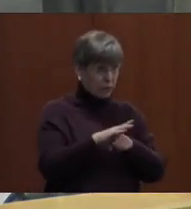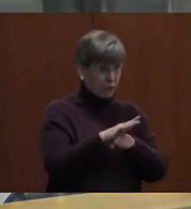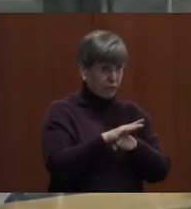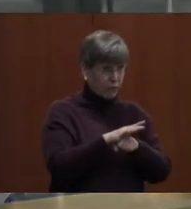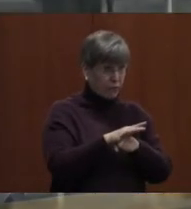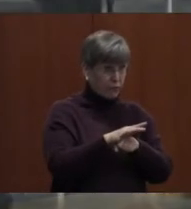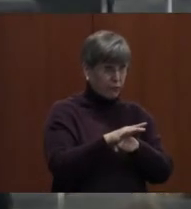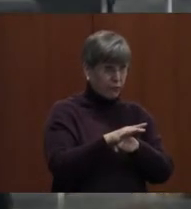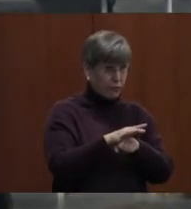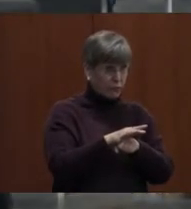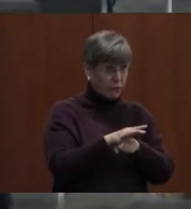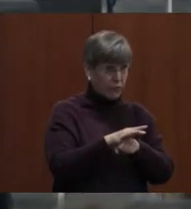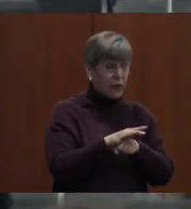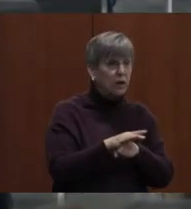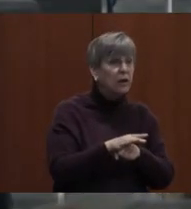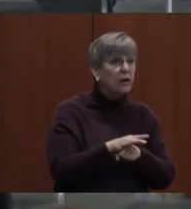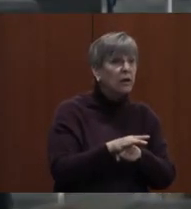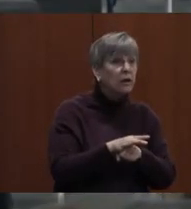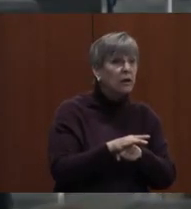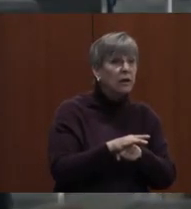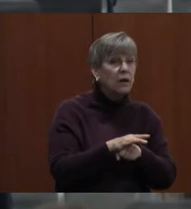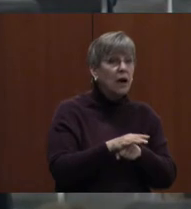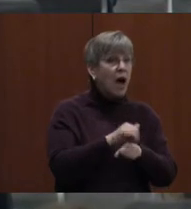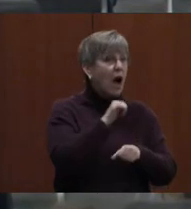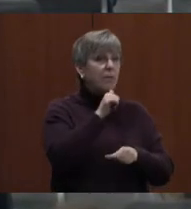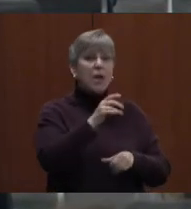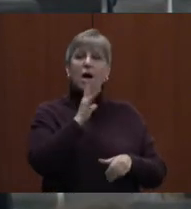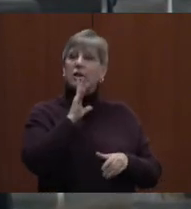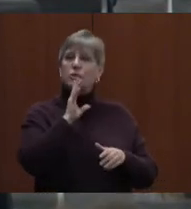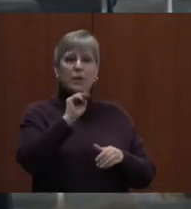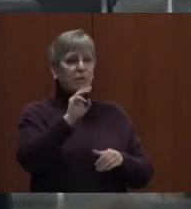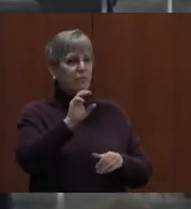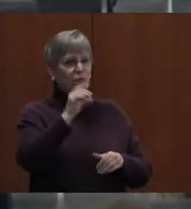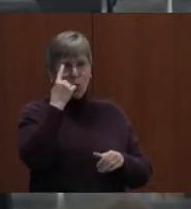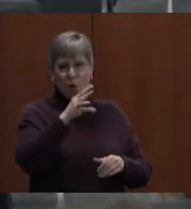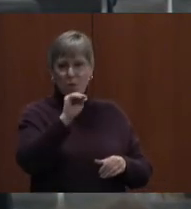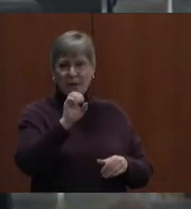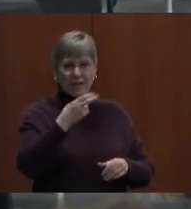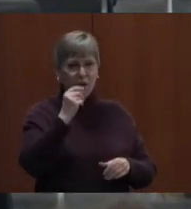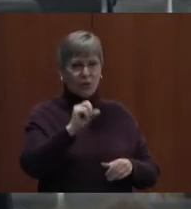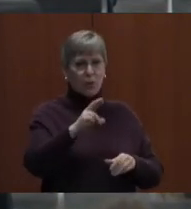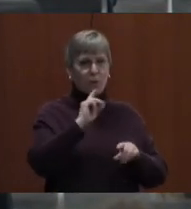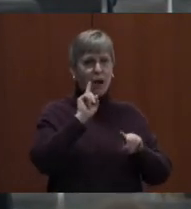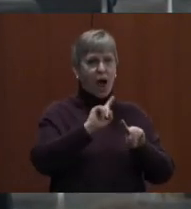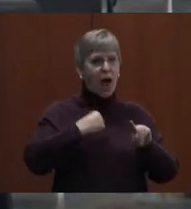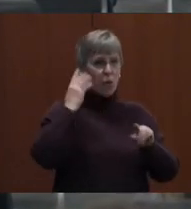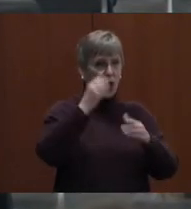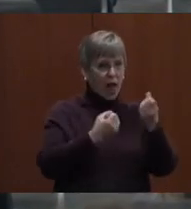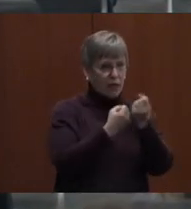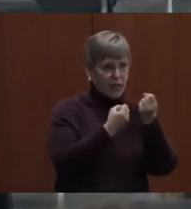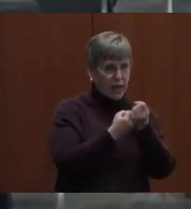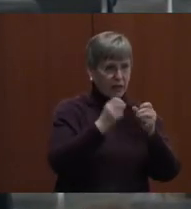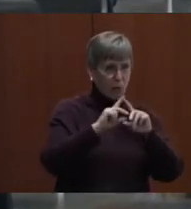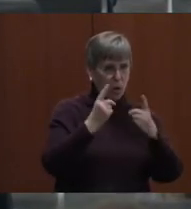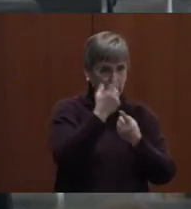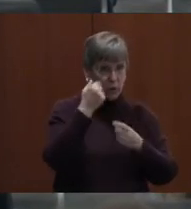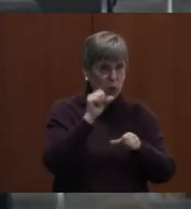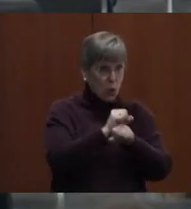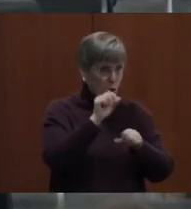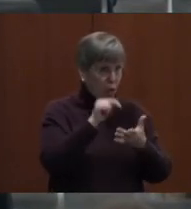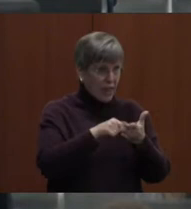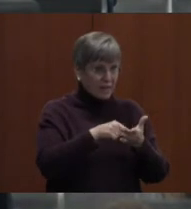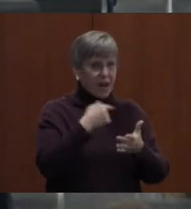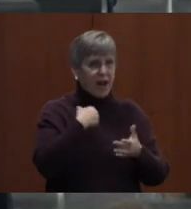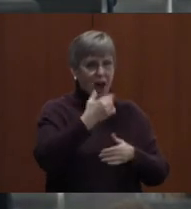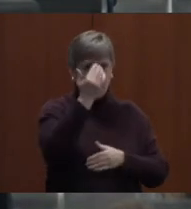No. Not out of the budget. I'm going to speak for Ms. Huffer, but I am going to advocate for the department, because we've worked on this, and I know it